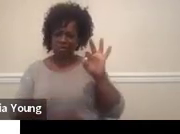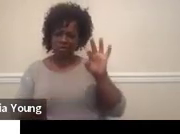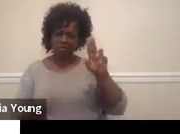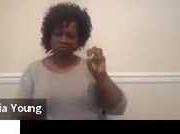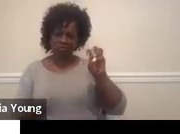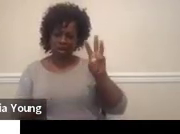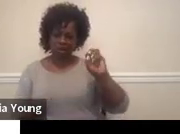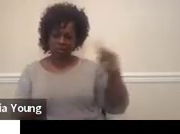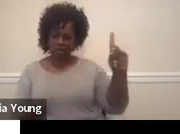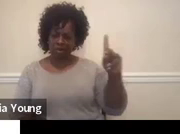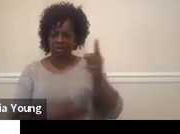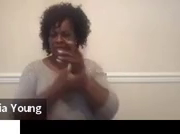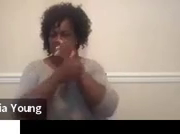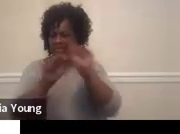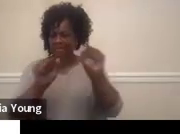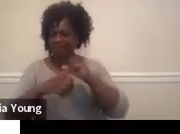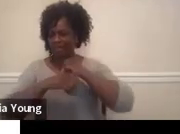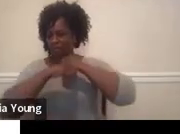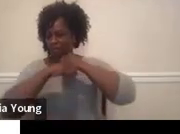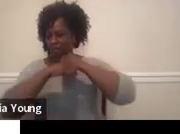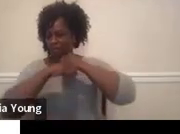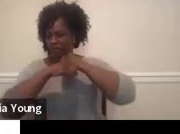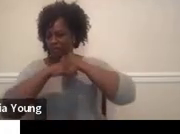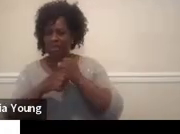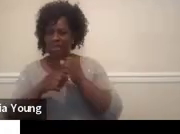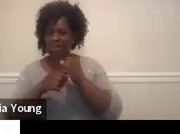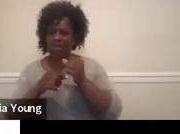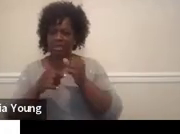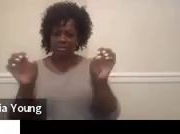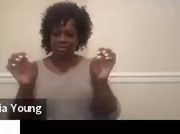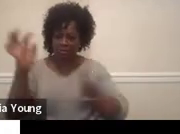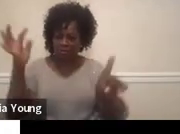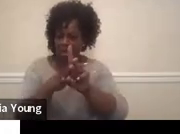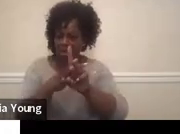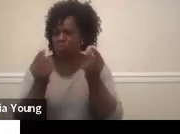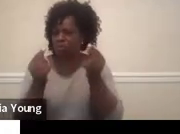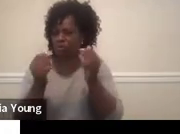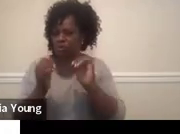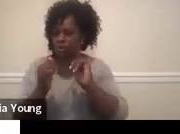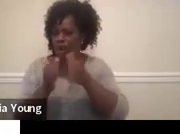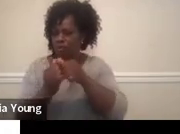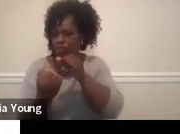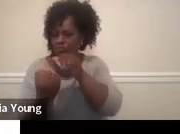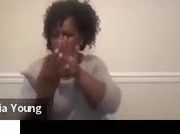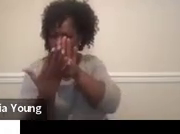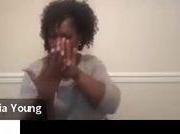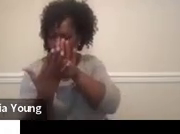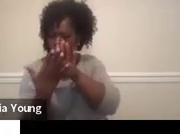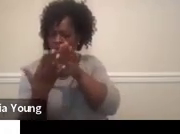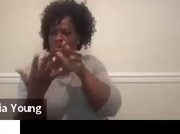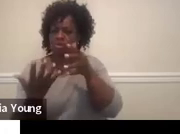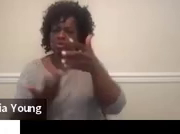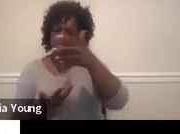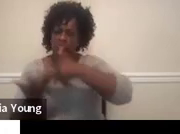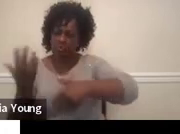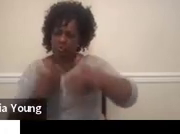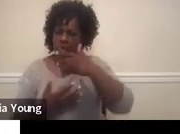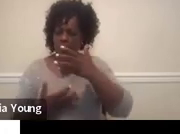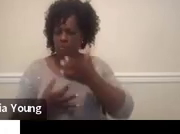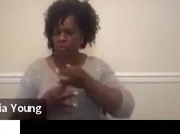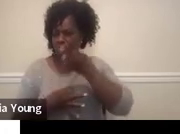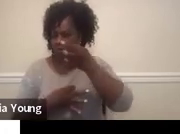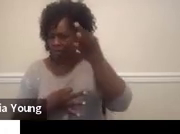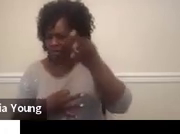about safety and security, what to do in an emergency, social and spirituality, for example.